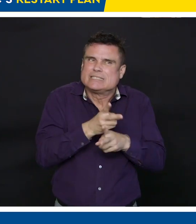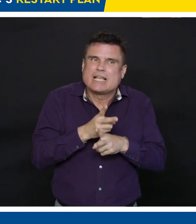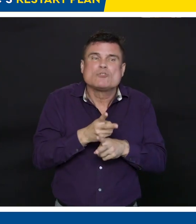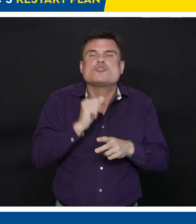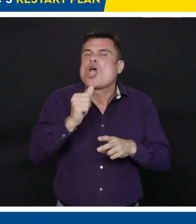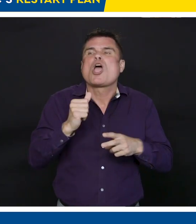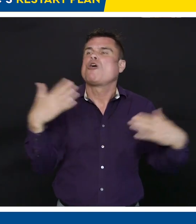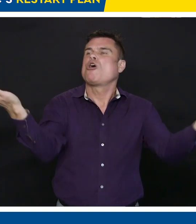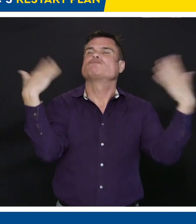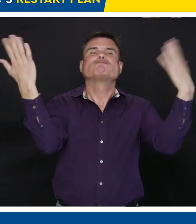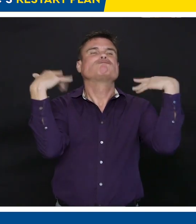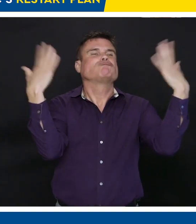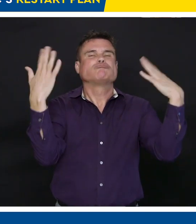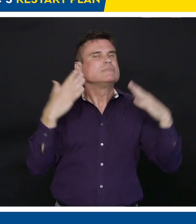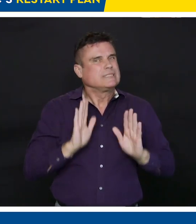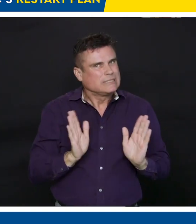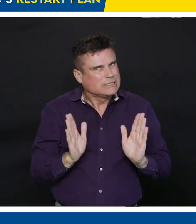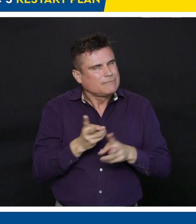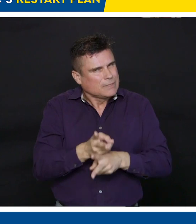Next, we have Mary Brooke.